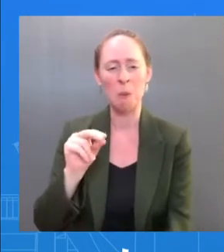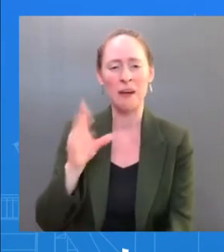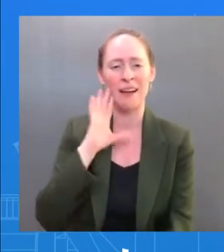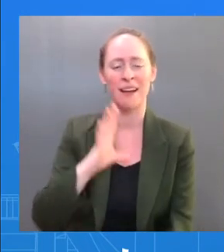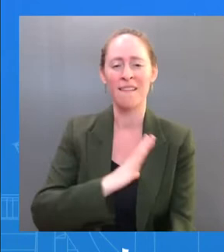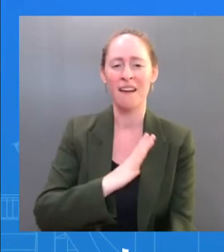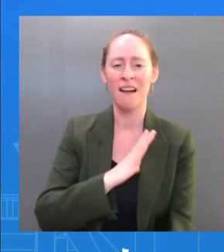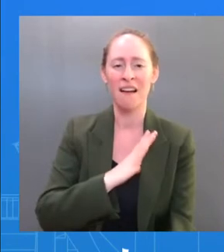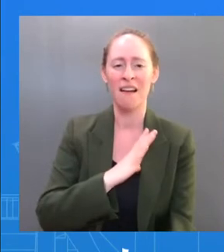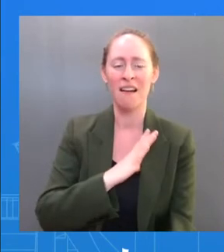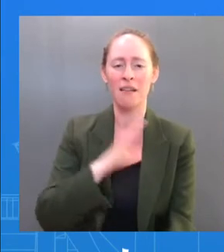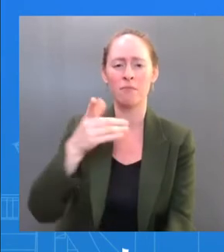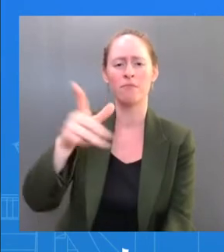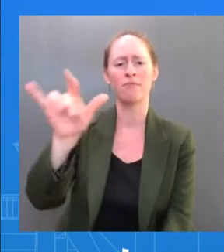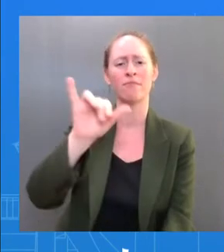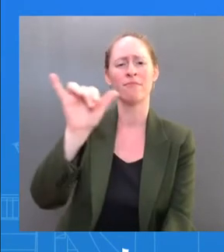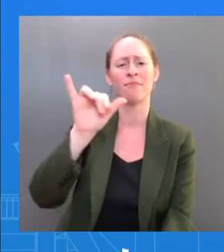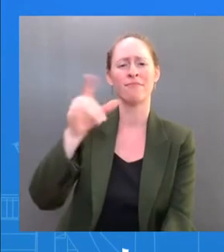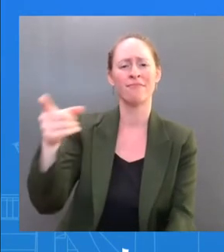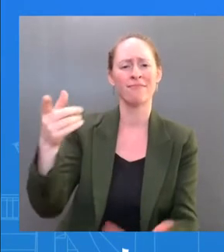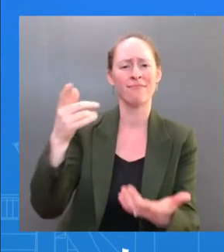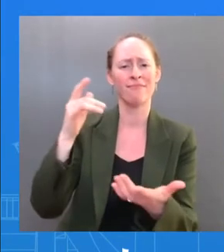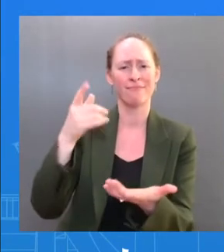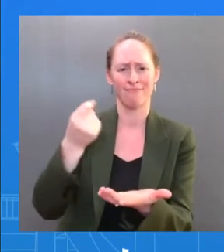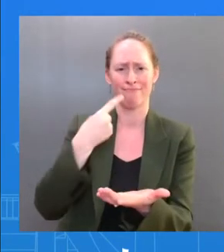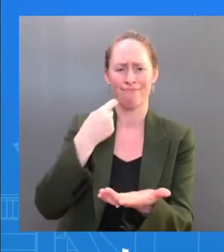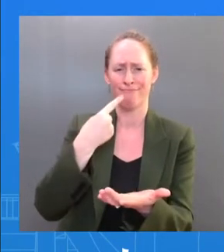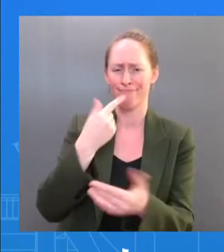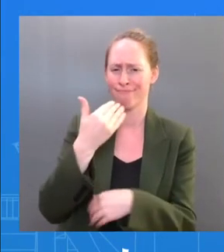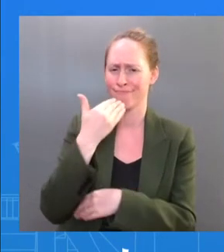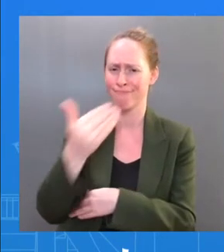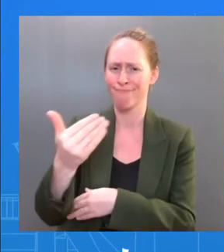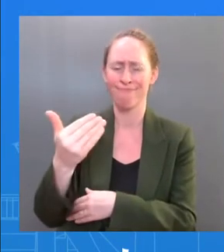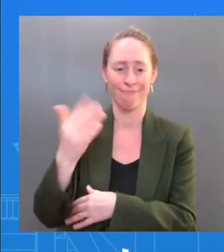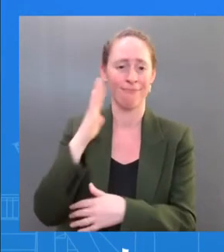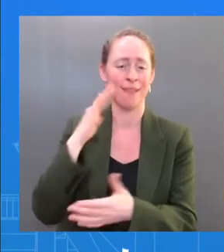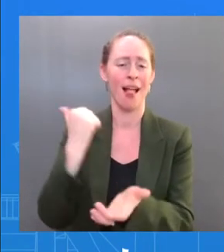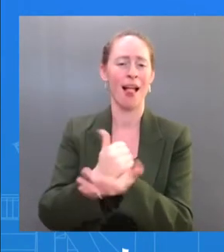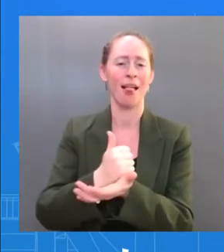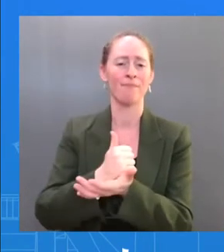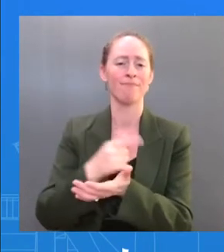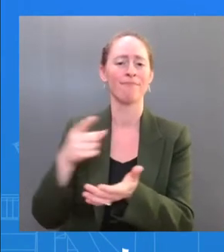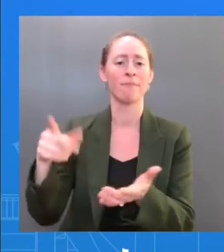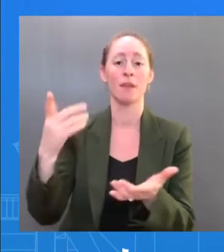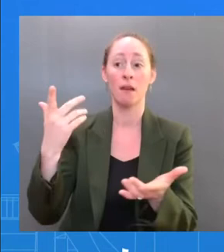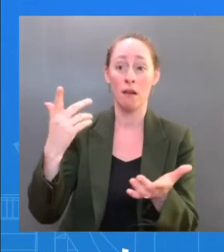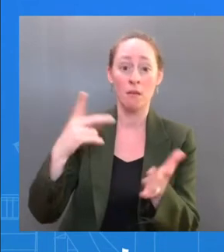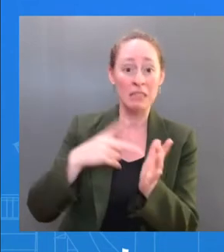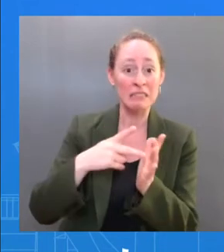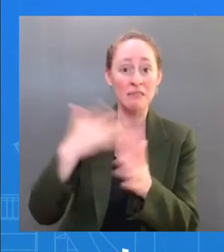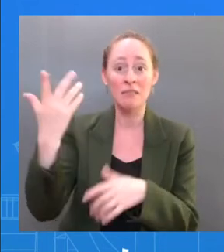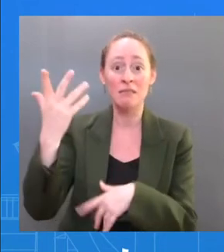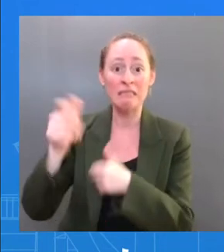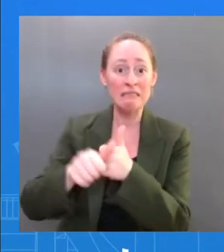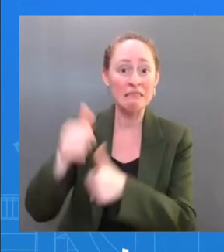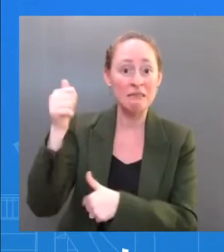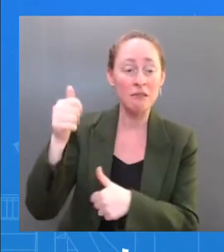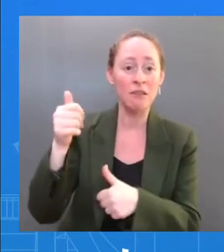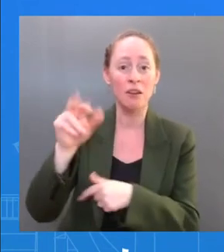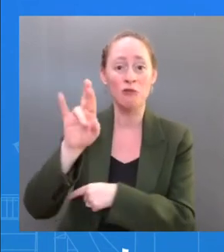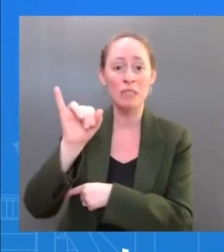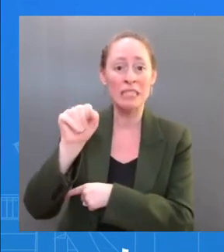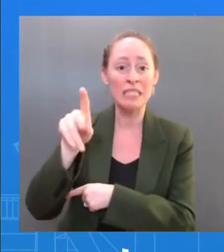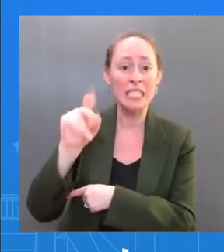that further reduces his risk of serious illness. And it's a reminder of the reason that we